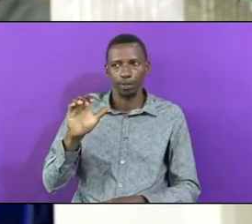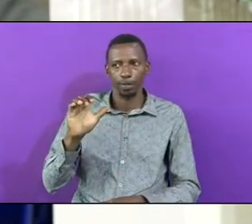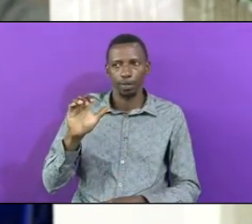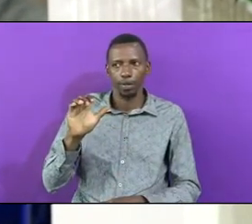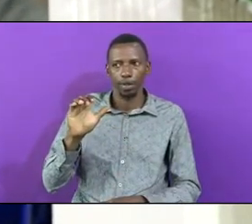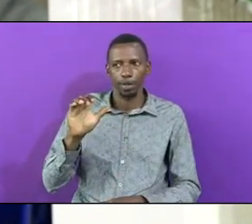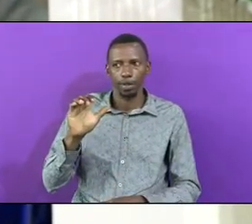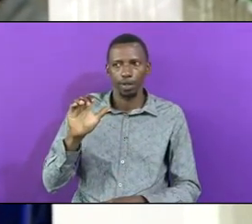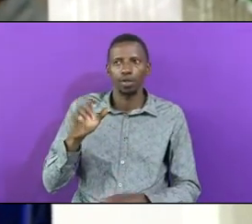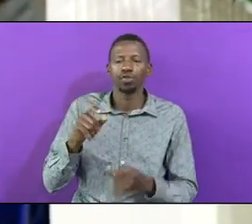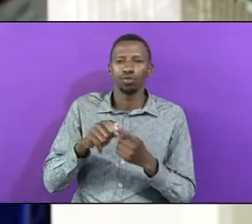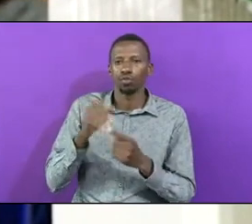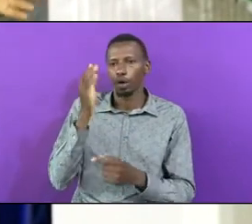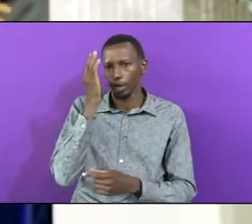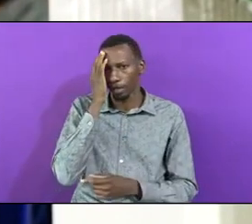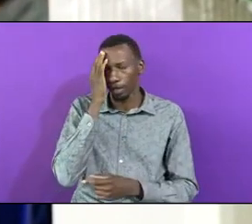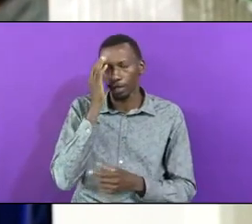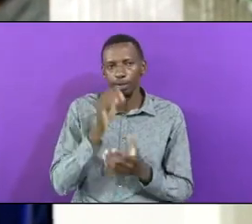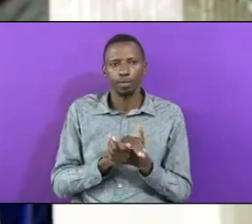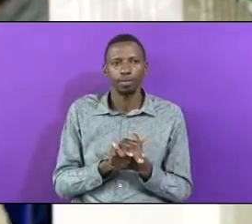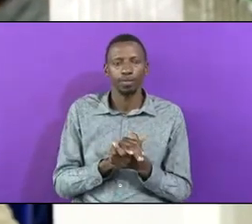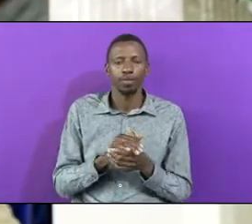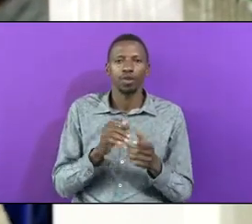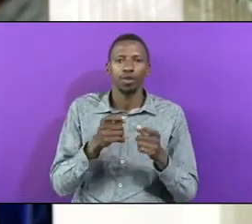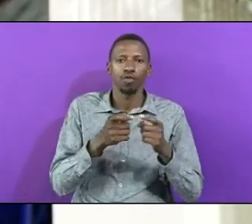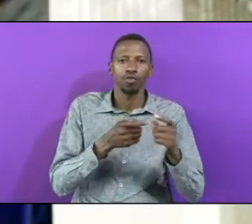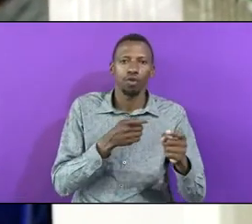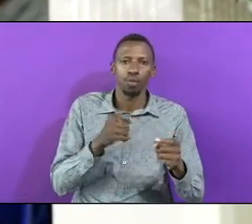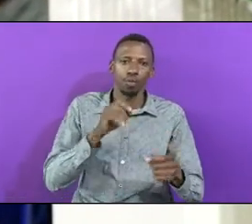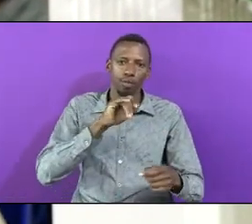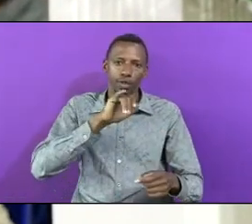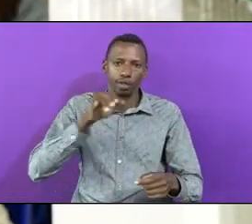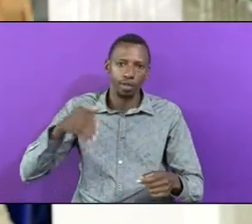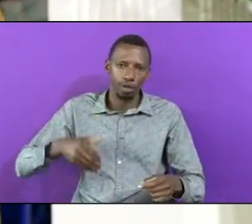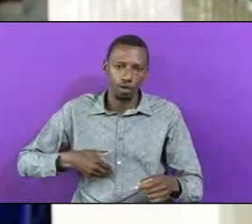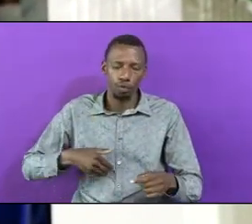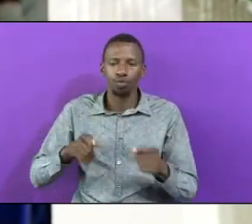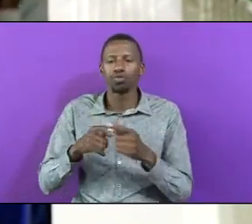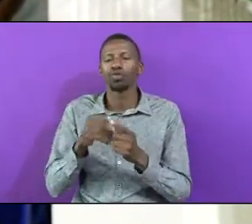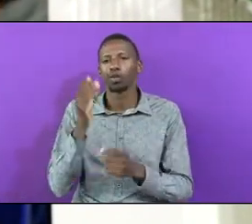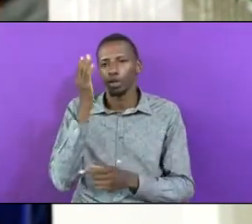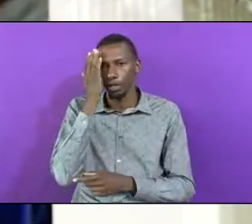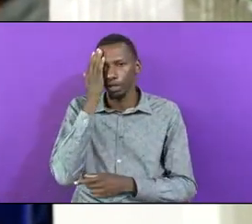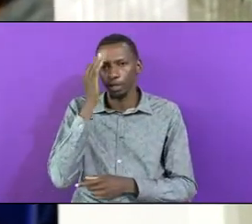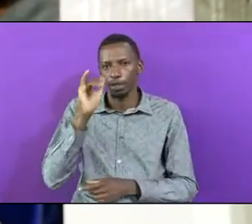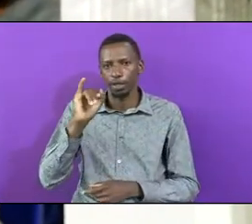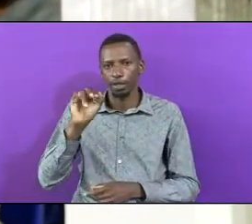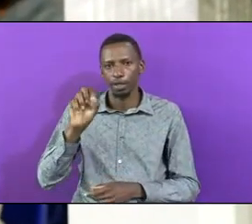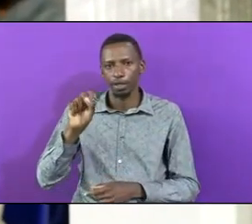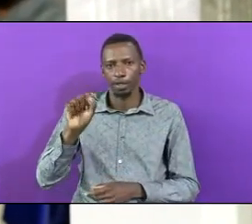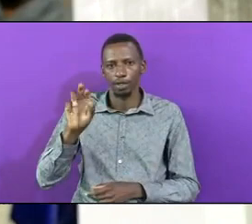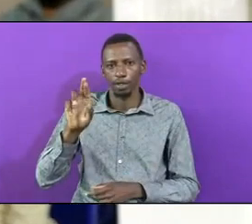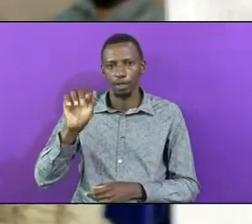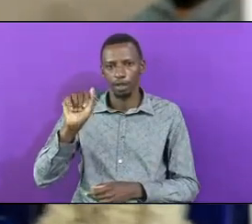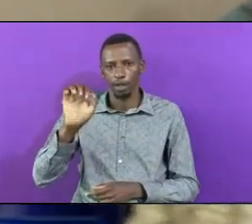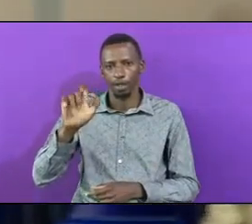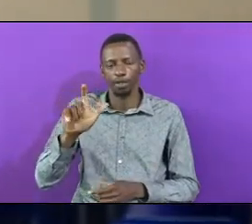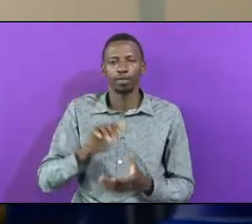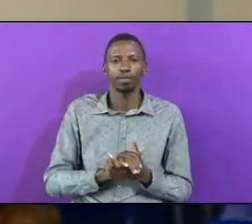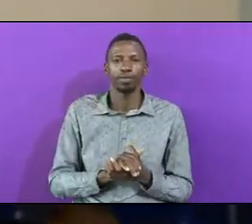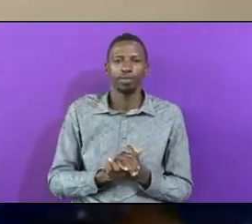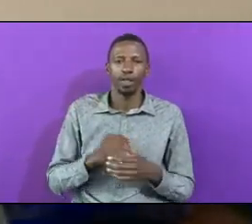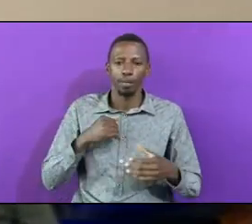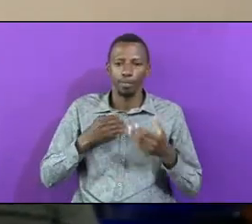Israel Commemorated His Victory From Jacobo To Israel And I'm Here To Tell Us That We Need A Name Change